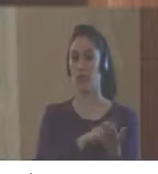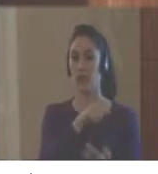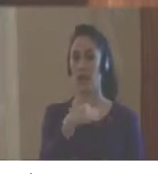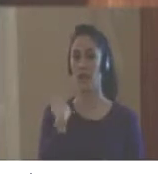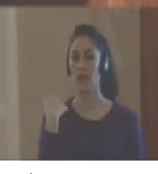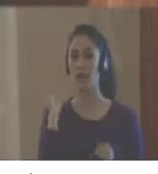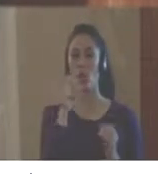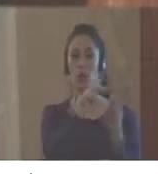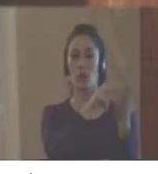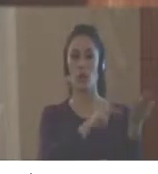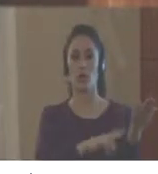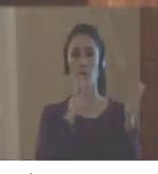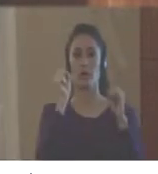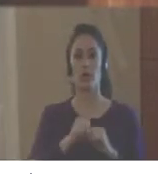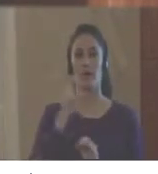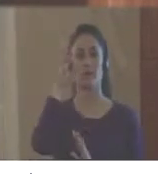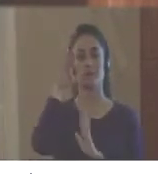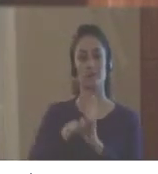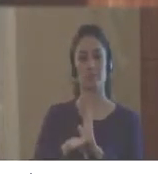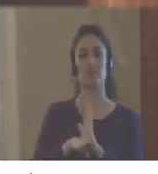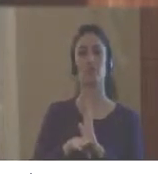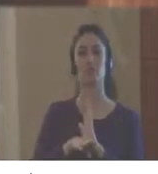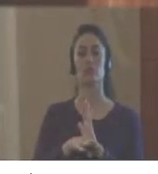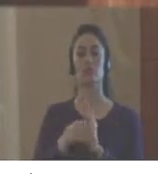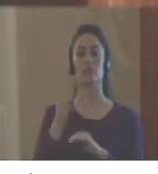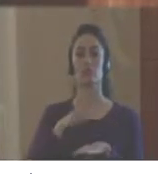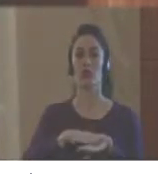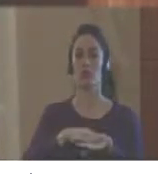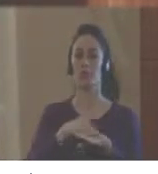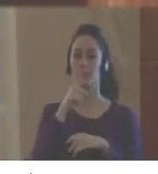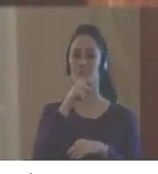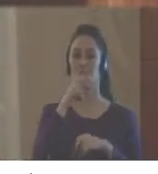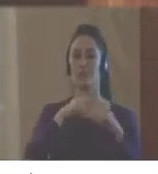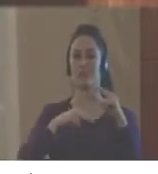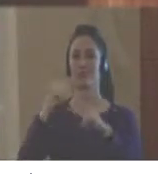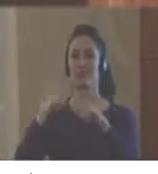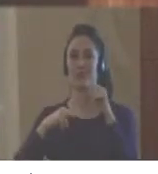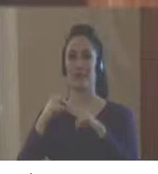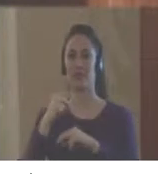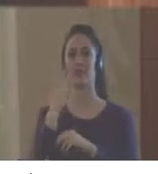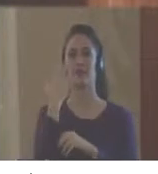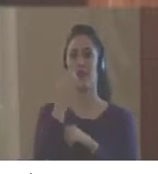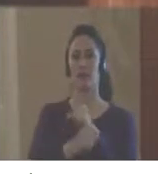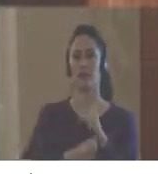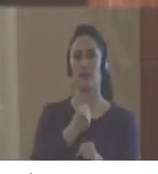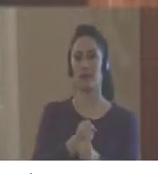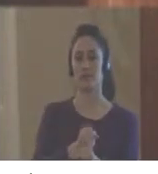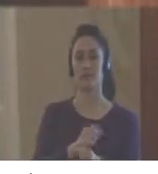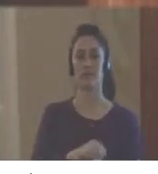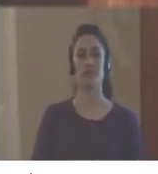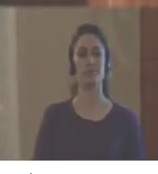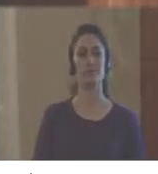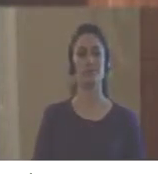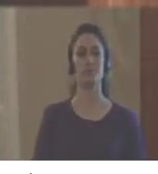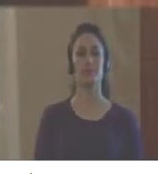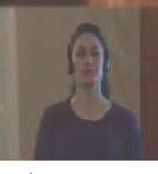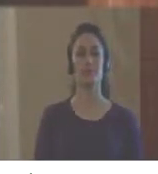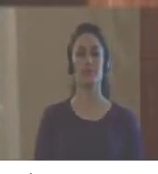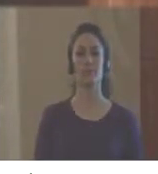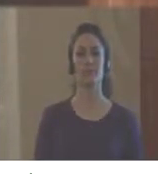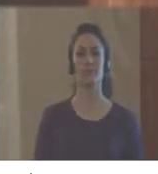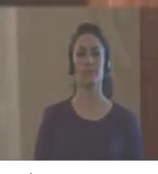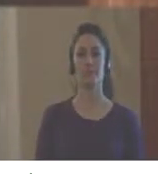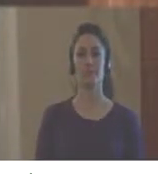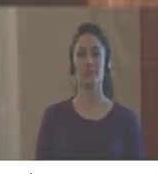at least one or two projects that include risk reduction in the last five years, if they have a plan for